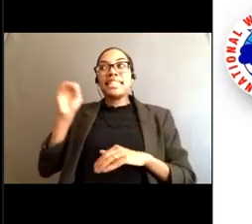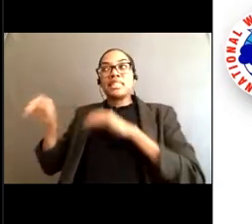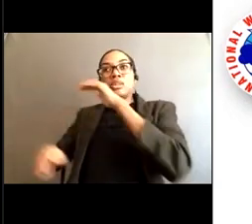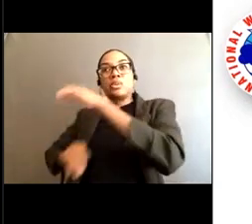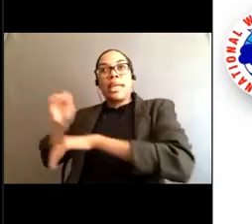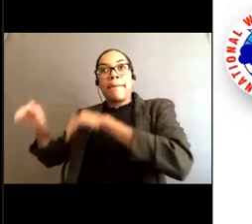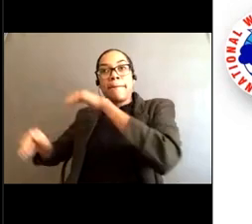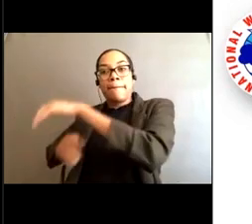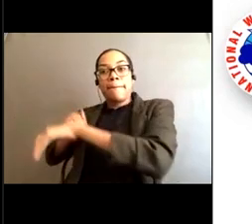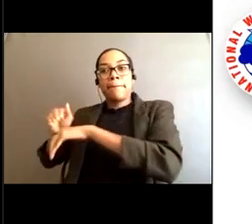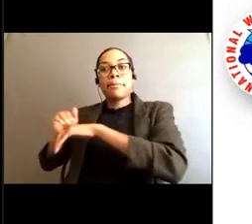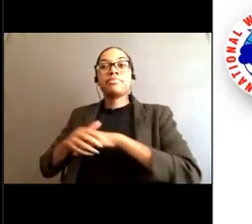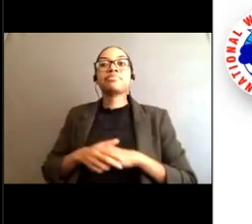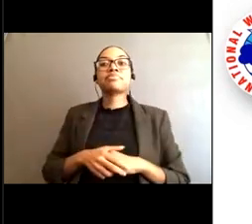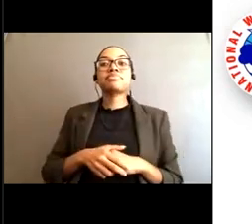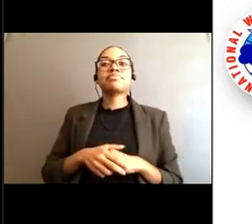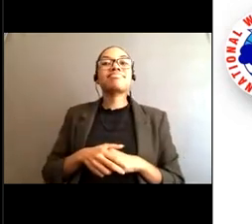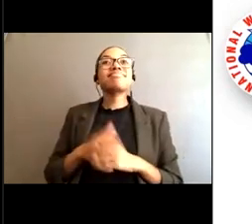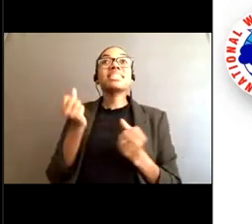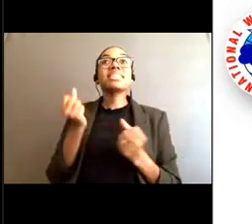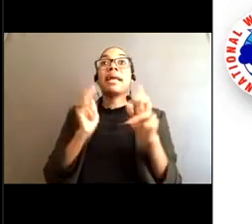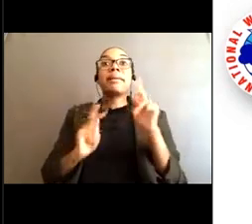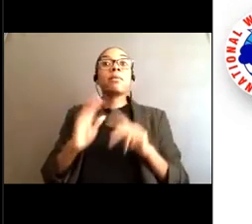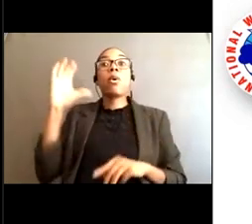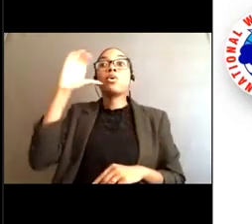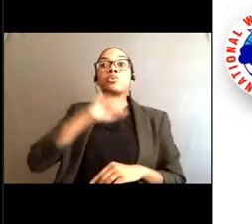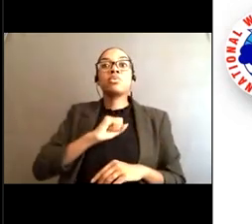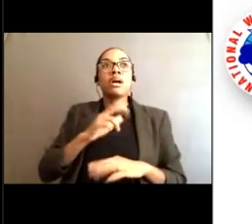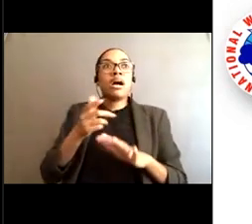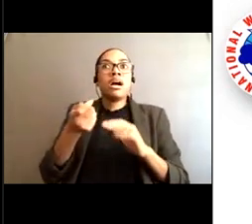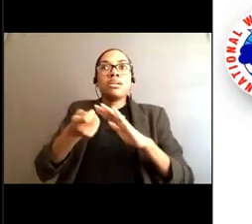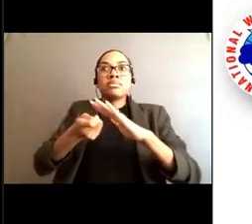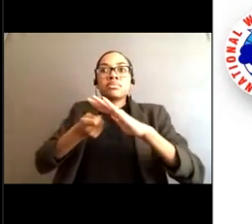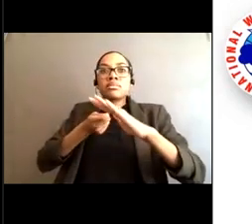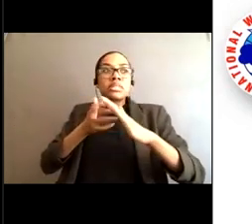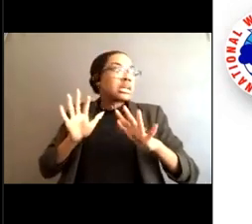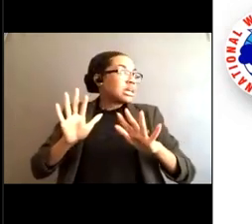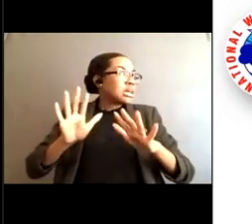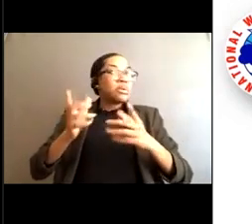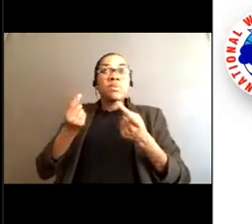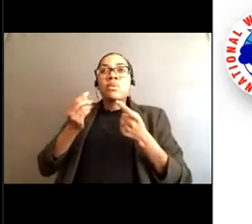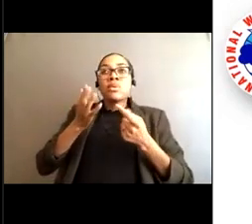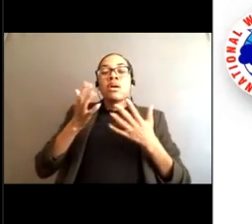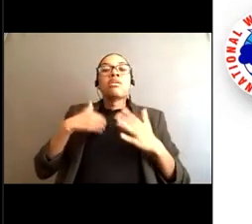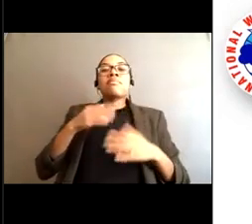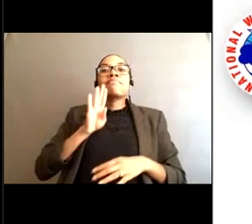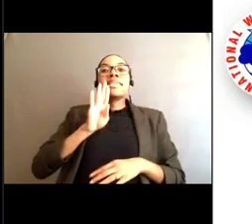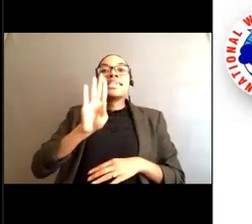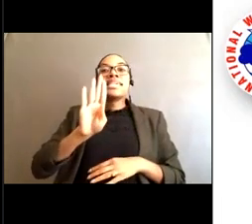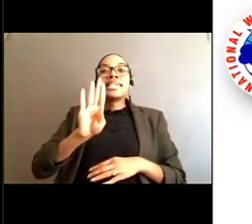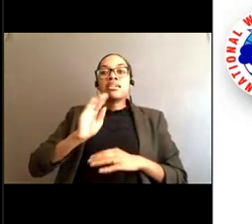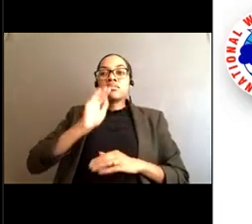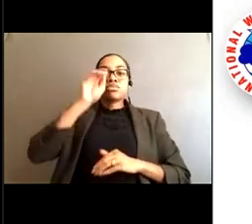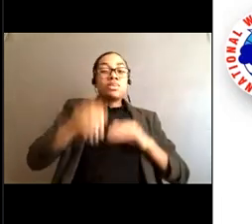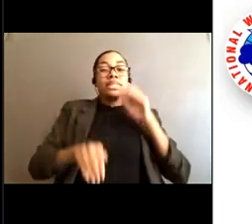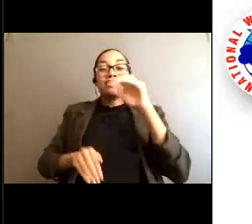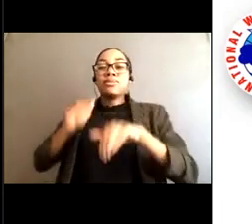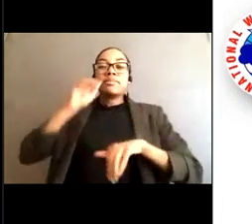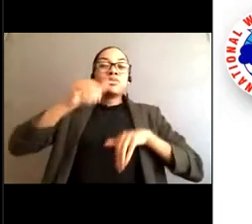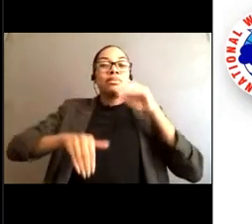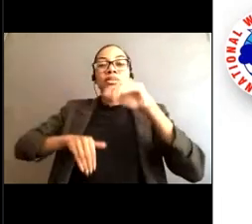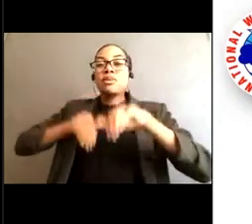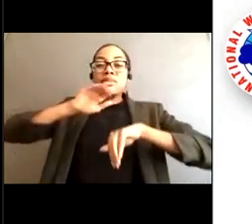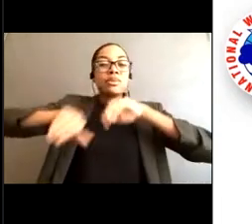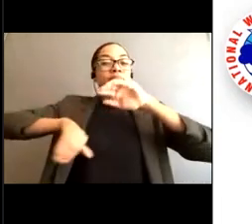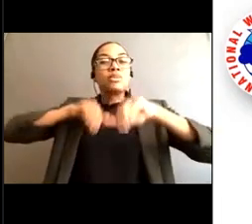Many people choose because they don't realize they're in a rip current they choose option B and they try to swim towards